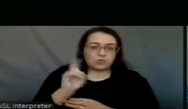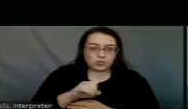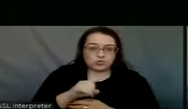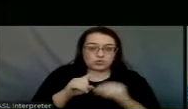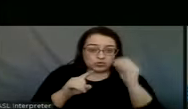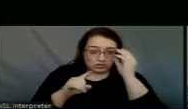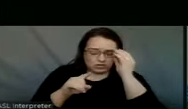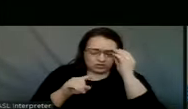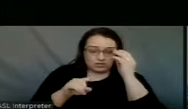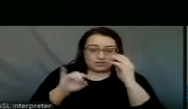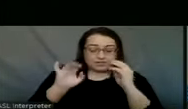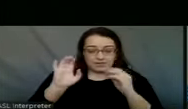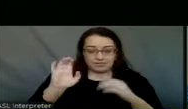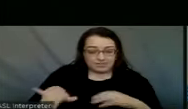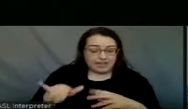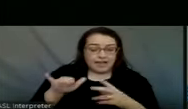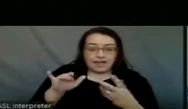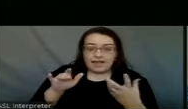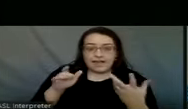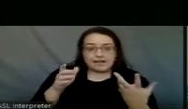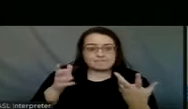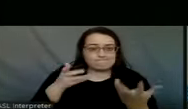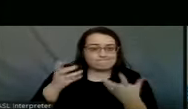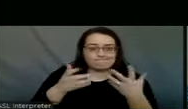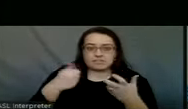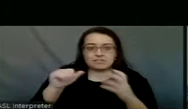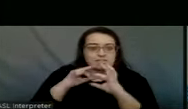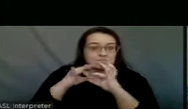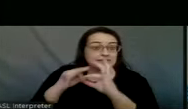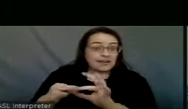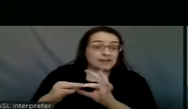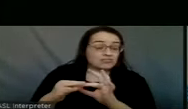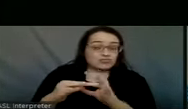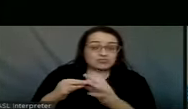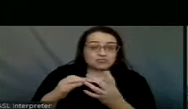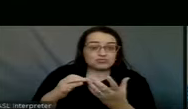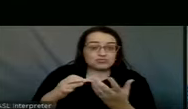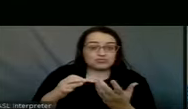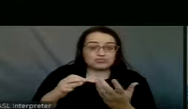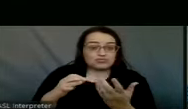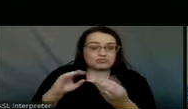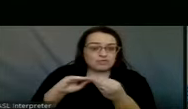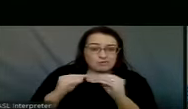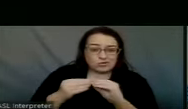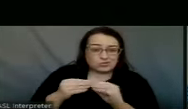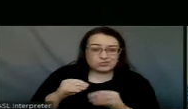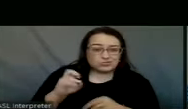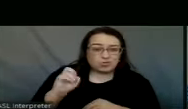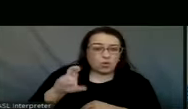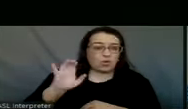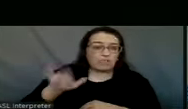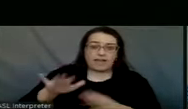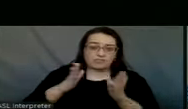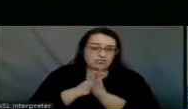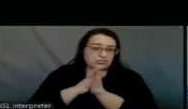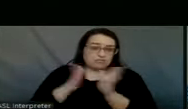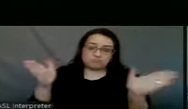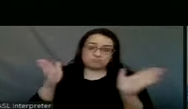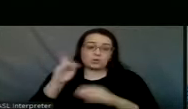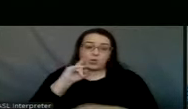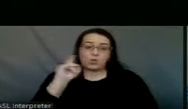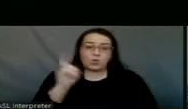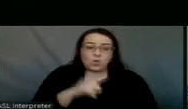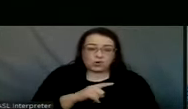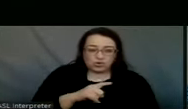Did that have any connection to numbers? Or is it just a blanket